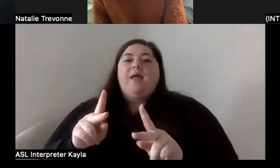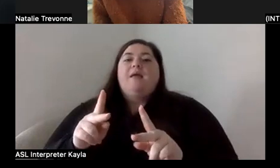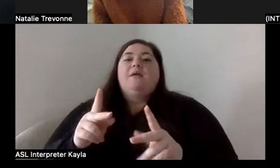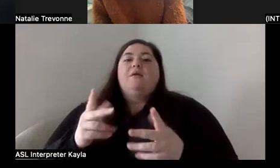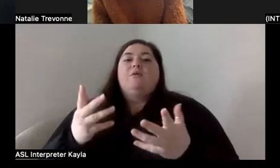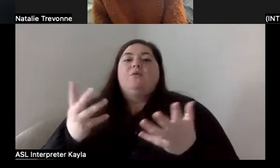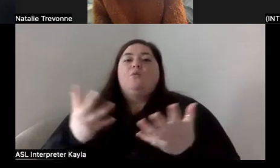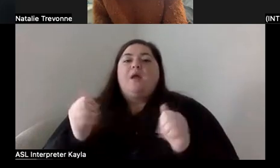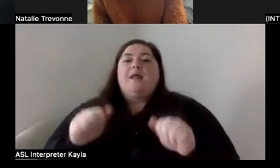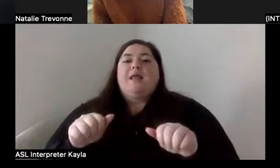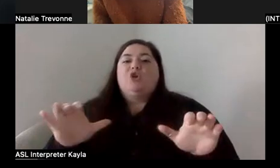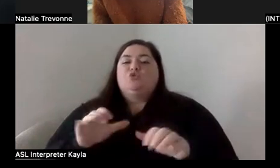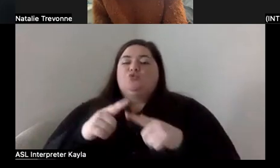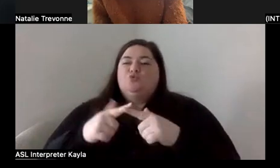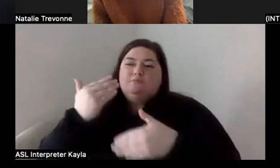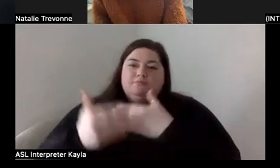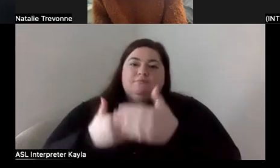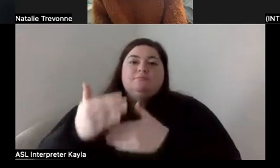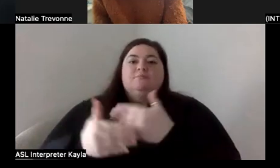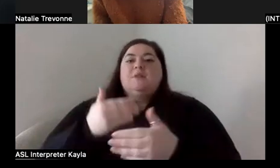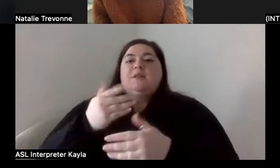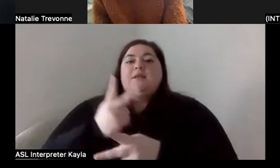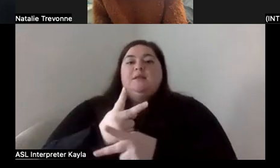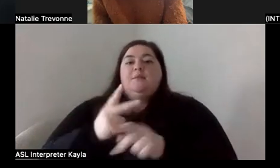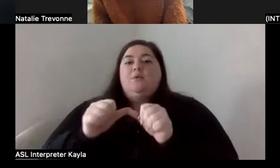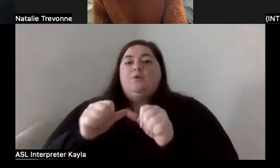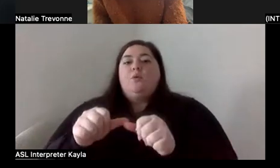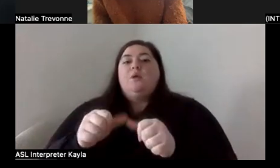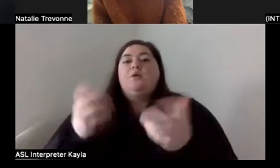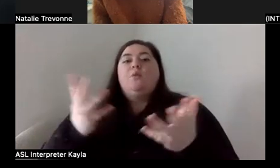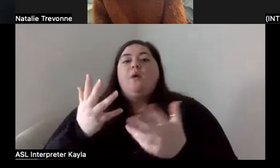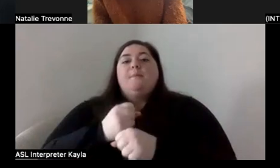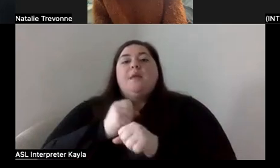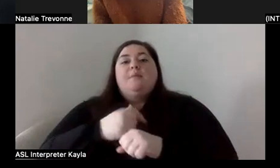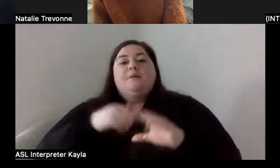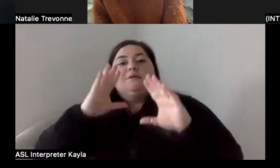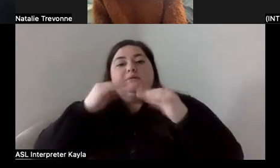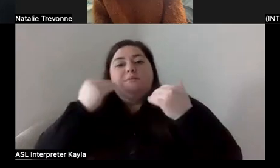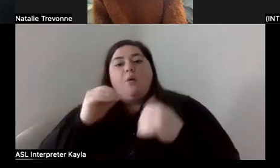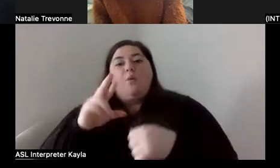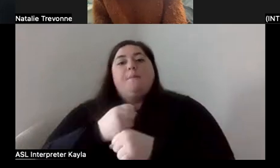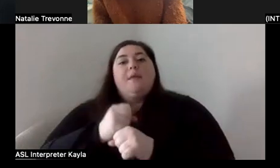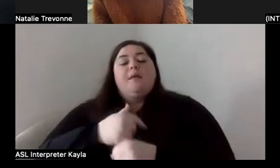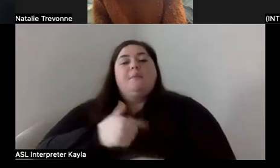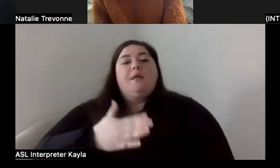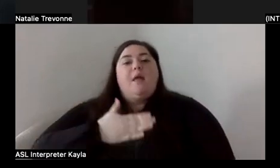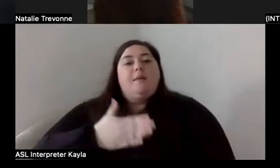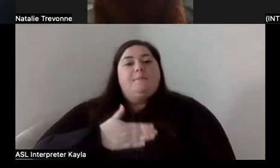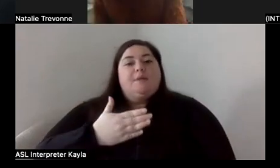to get past this? Like, what are some things that make me smile or make me happy? Or what's,